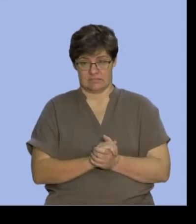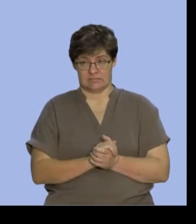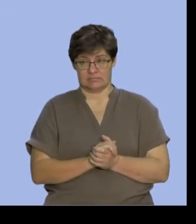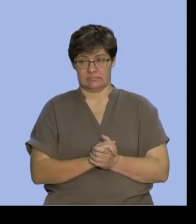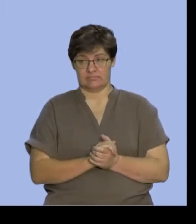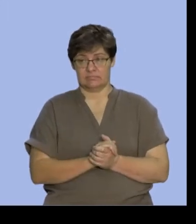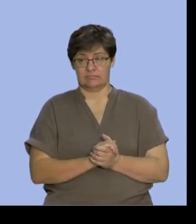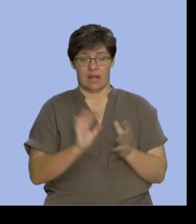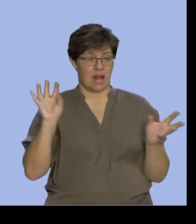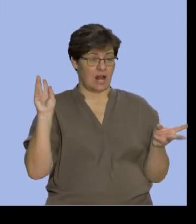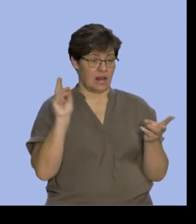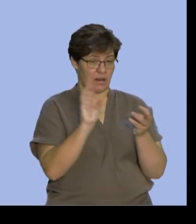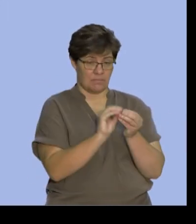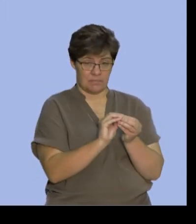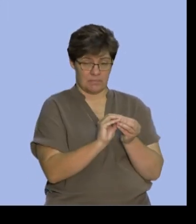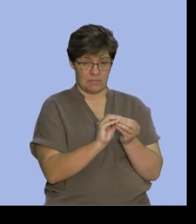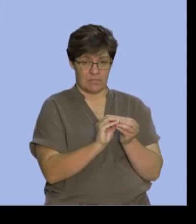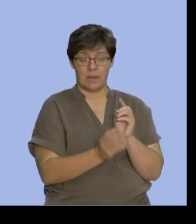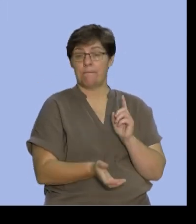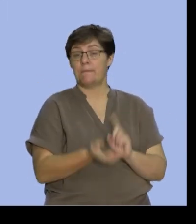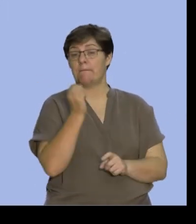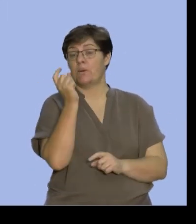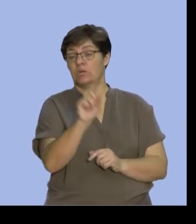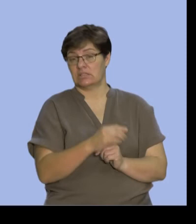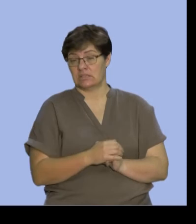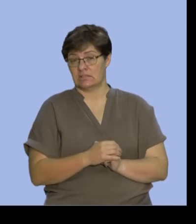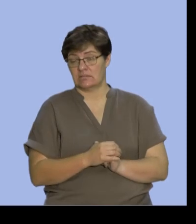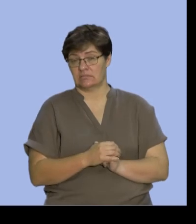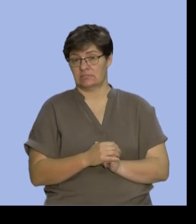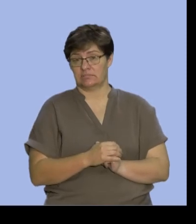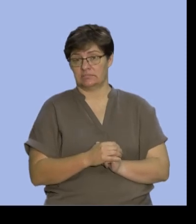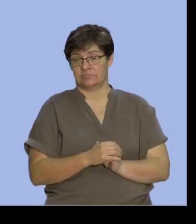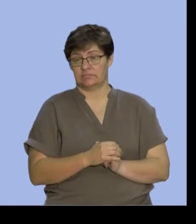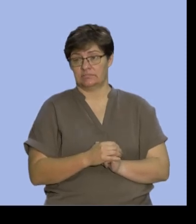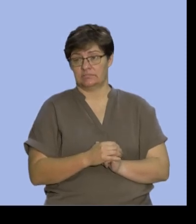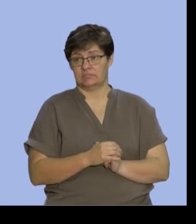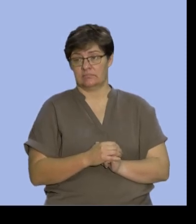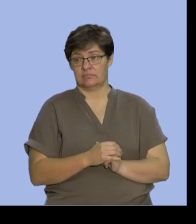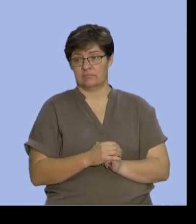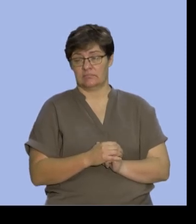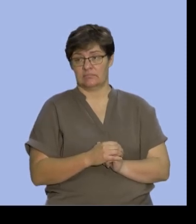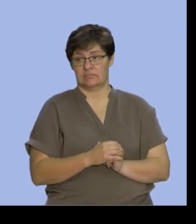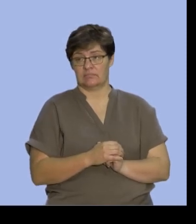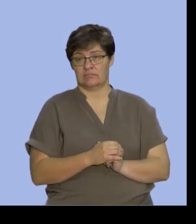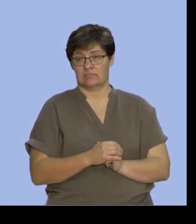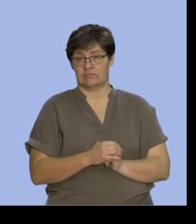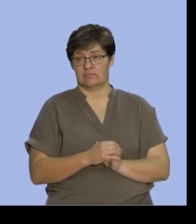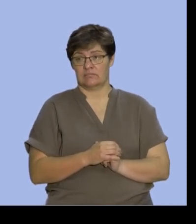that together, what you will find is if you do the calculations, let's get the calculator out.